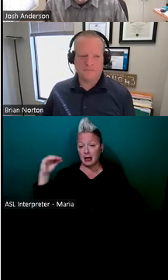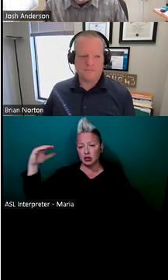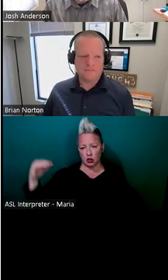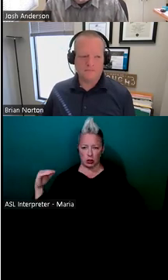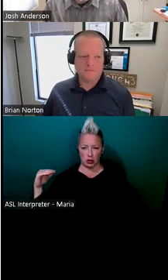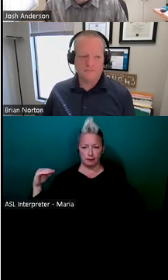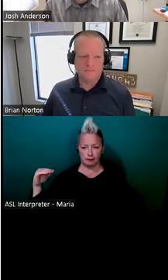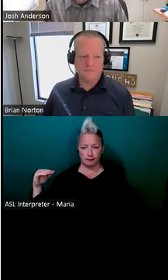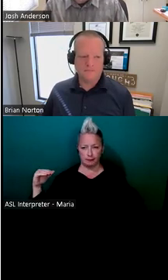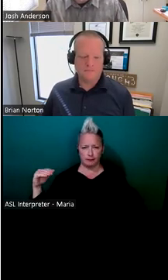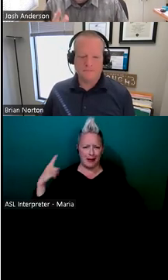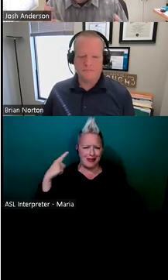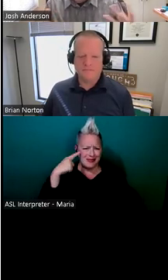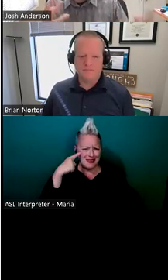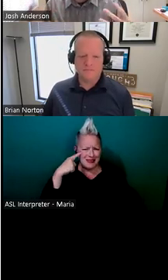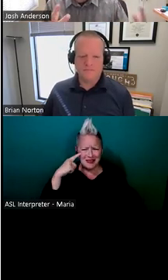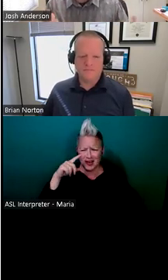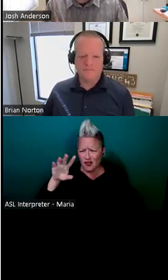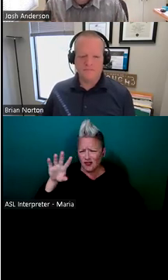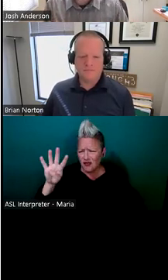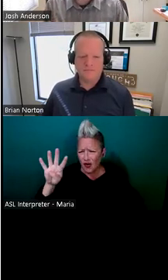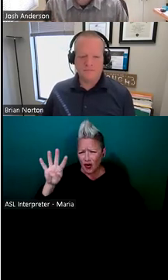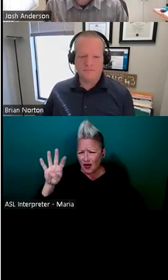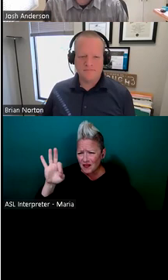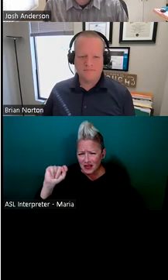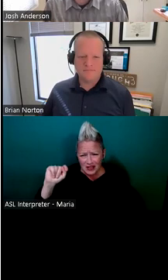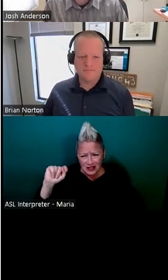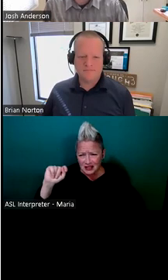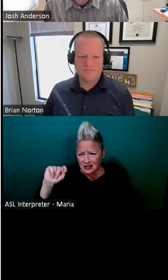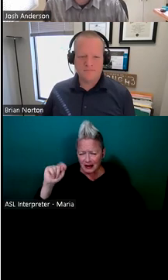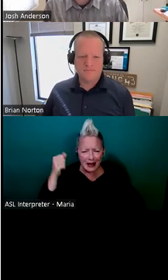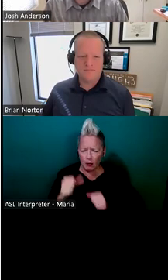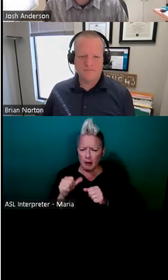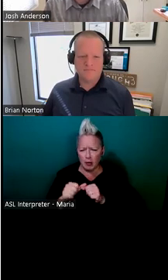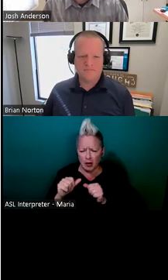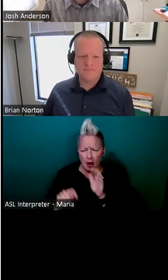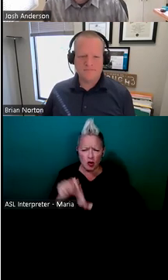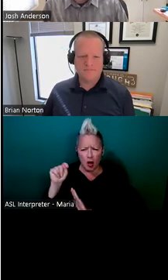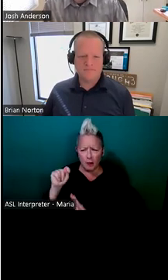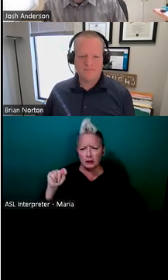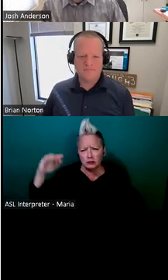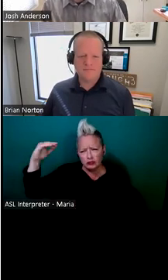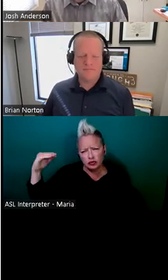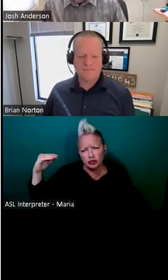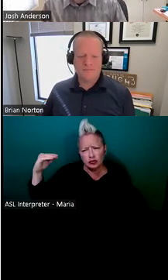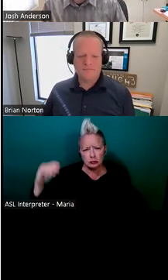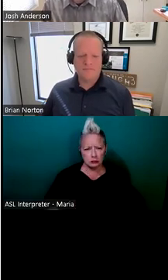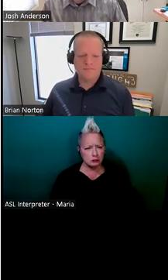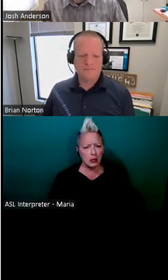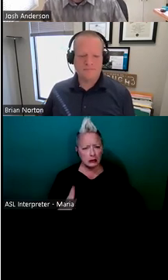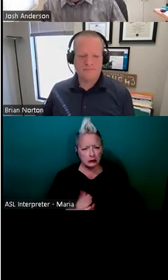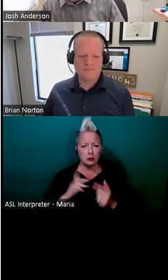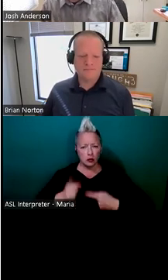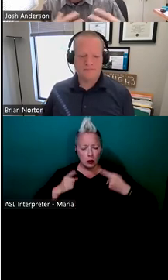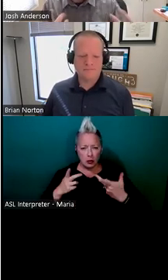tall, I think probably four foot or less, perhaps I'm not, I can't quite remember completely, but kind of some difficulties were,